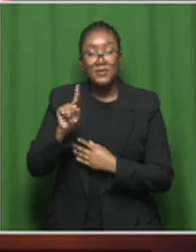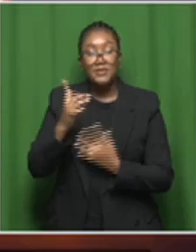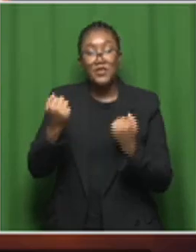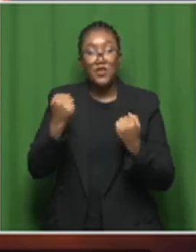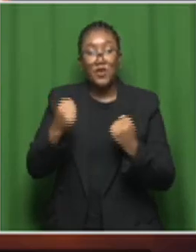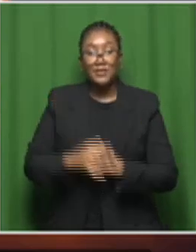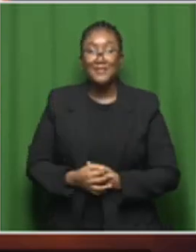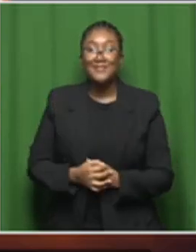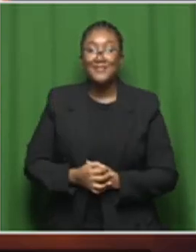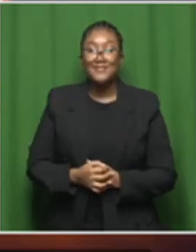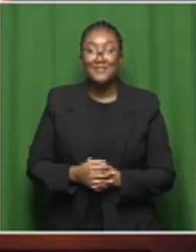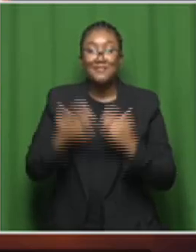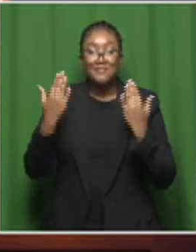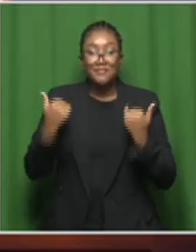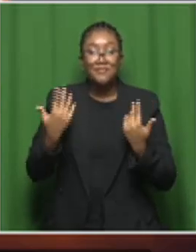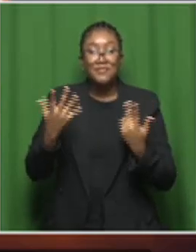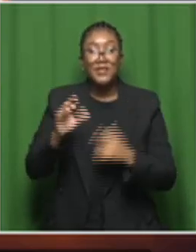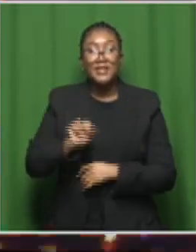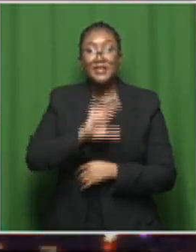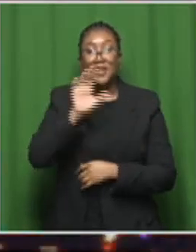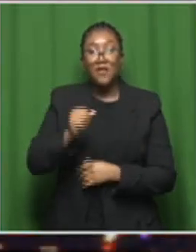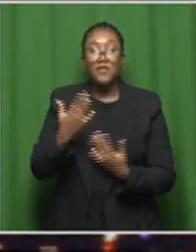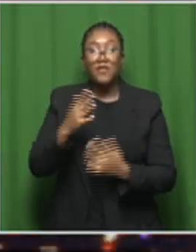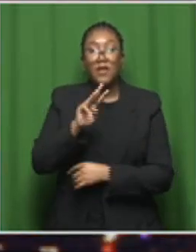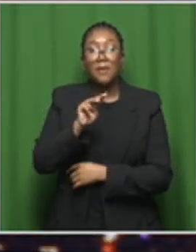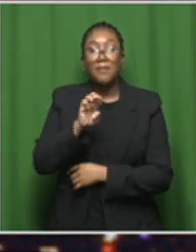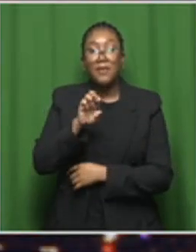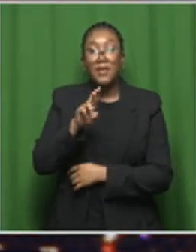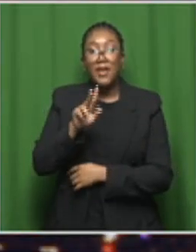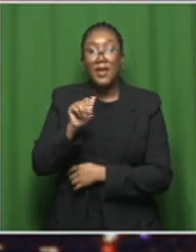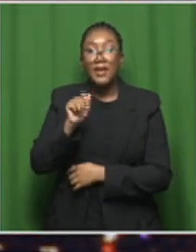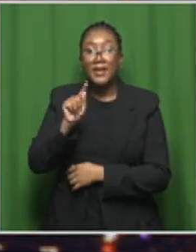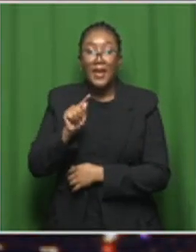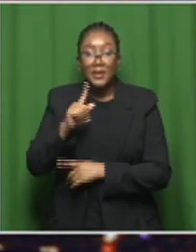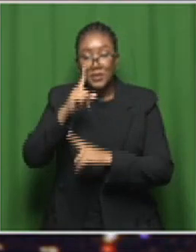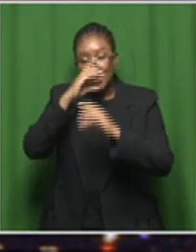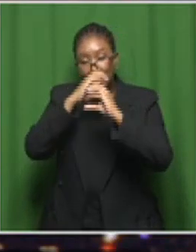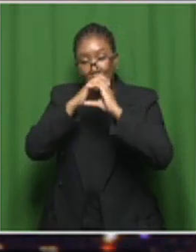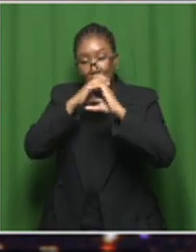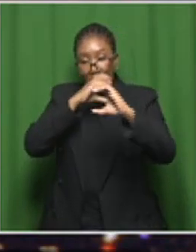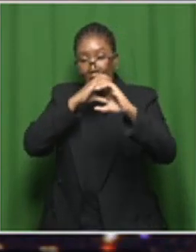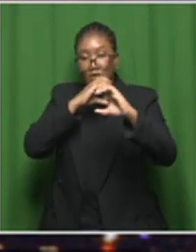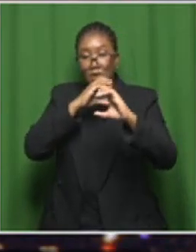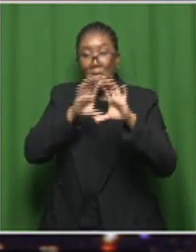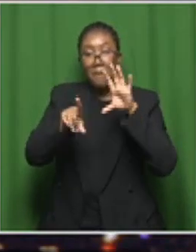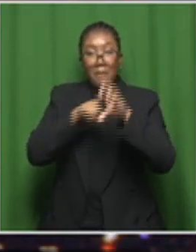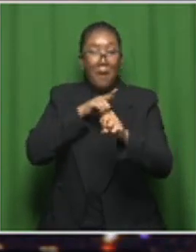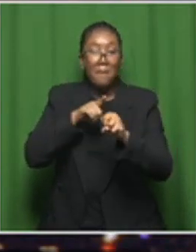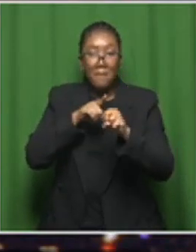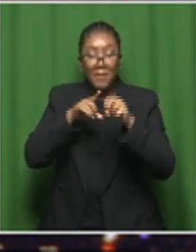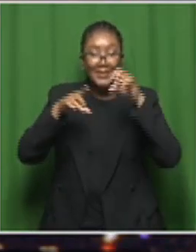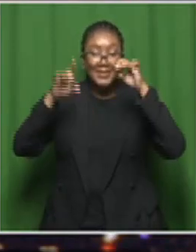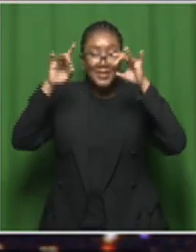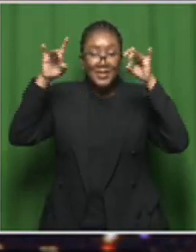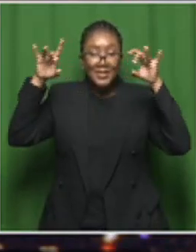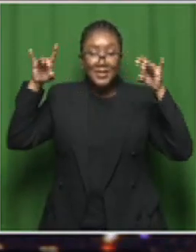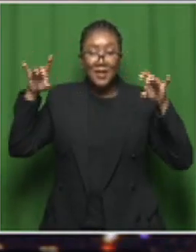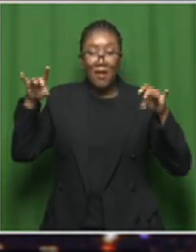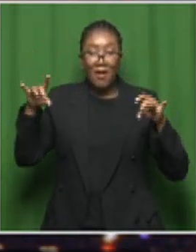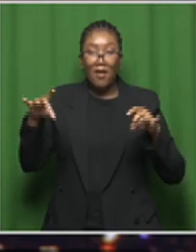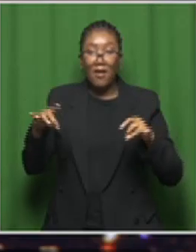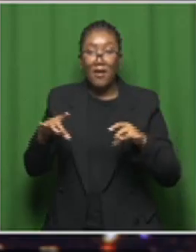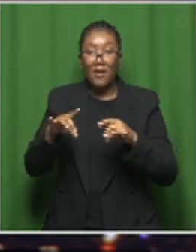Moving on, South Africa's Meerkat Telescope has uncovered an extraordinary new giant radio galaxy